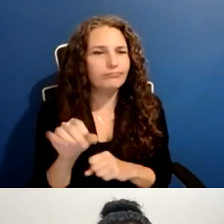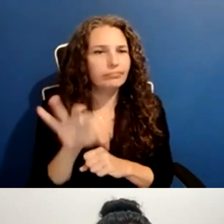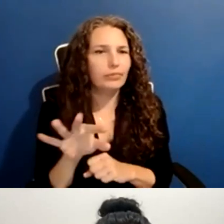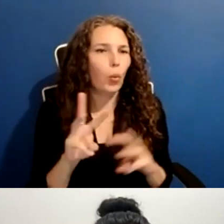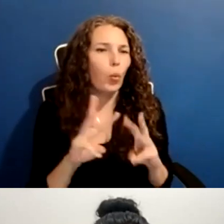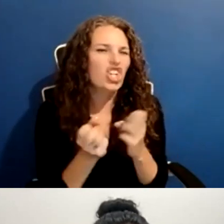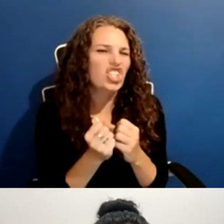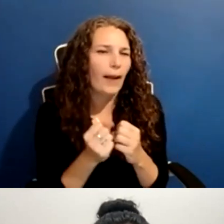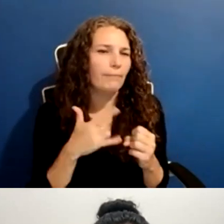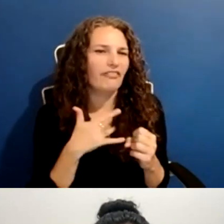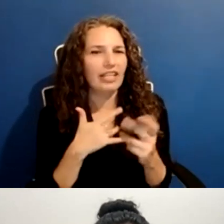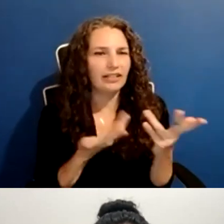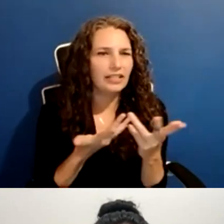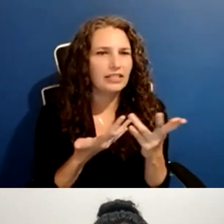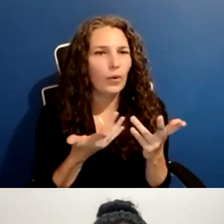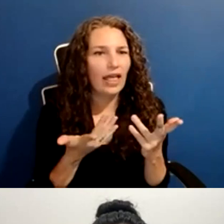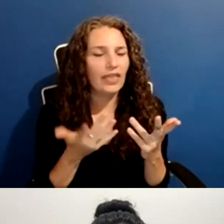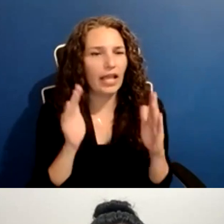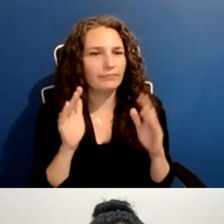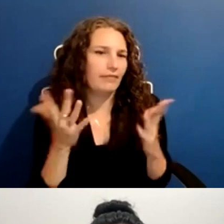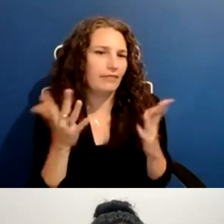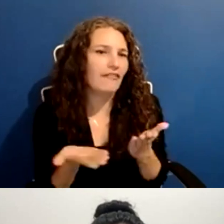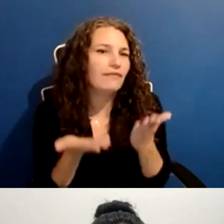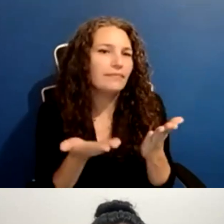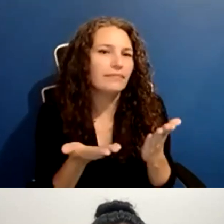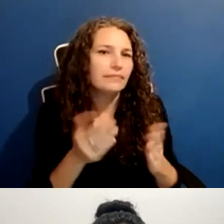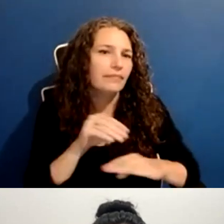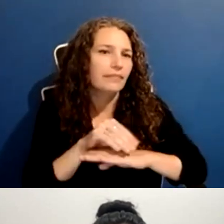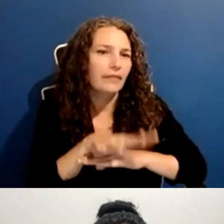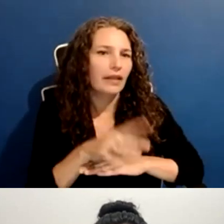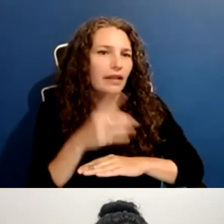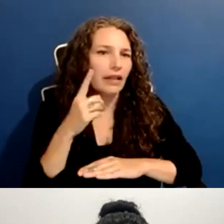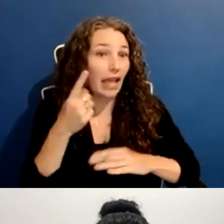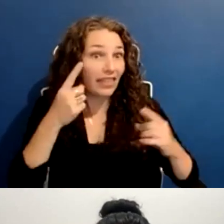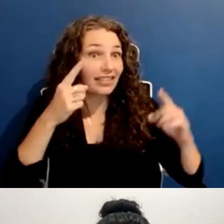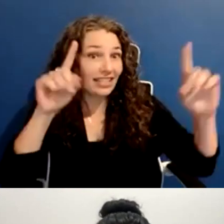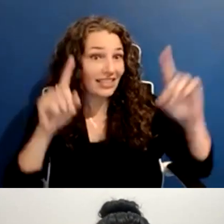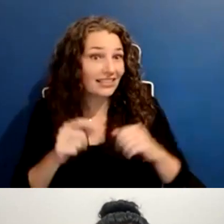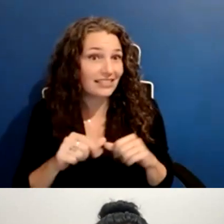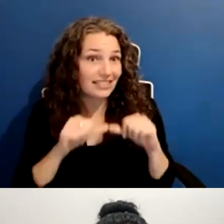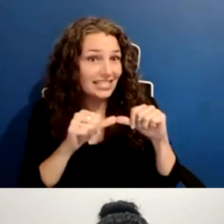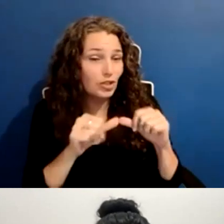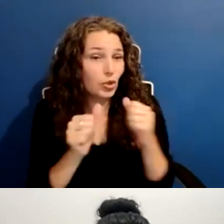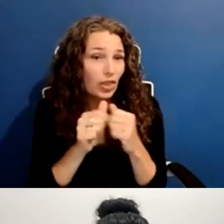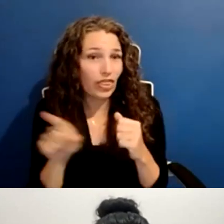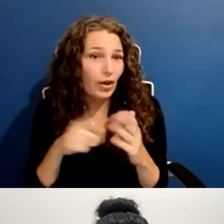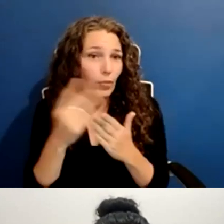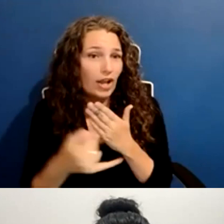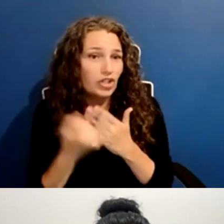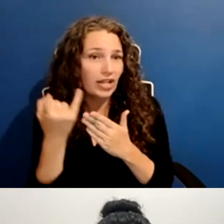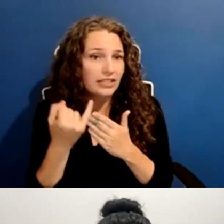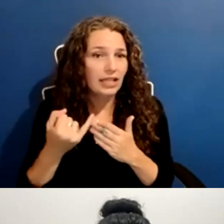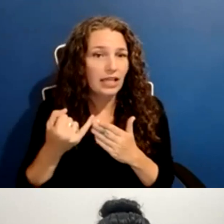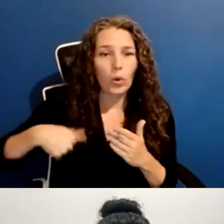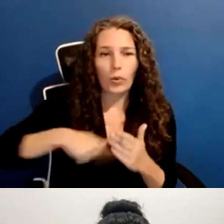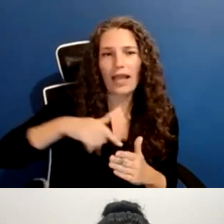to push forward their projects. So, um, we don't have it ready yet, but just be on the lookout for your emails. It will